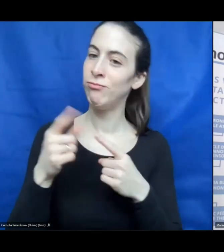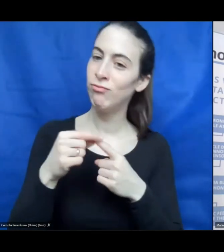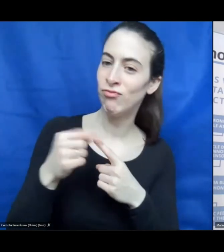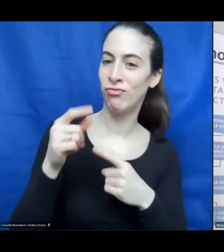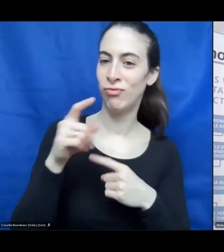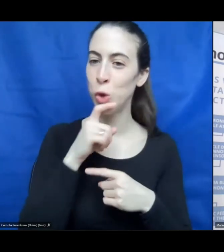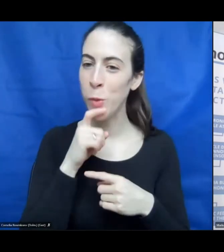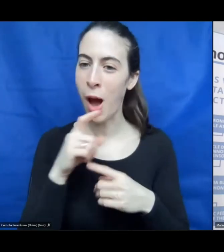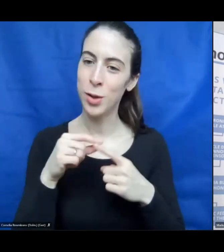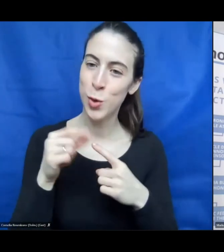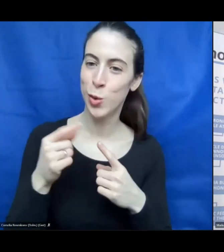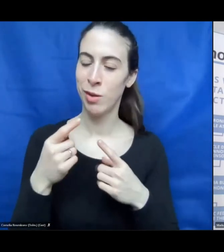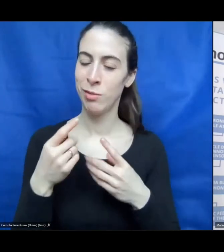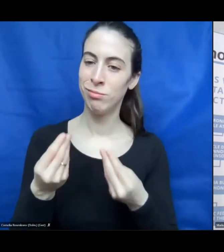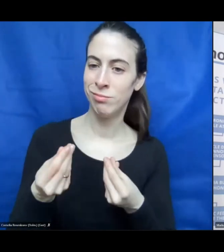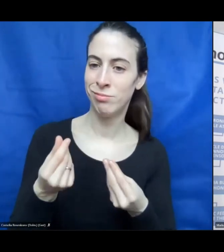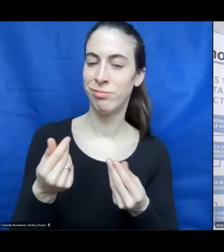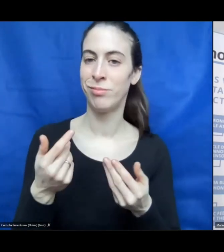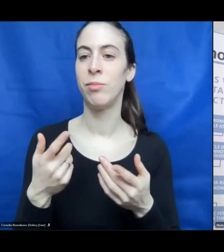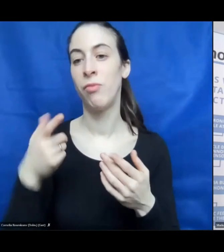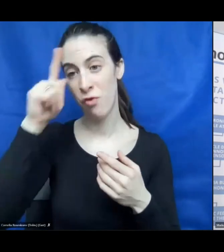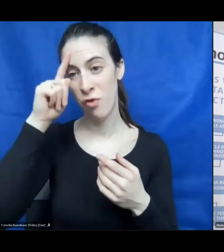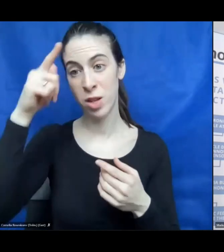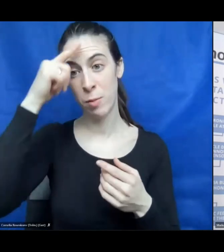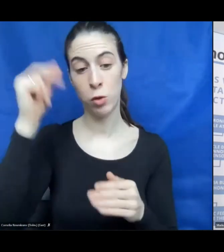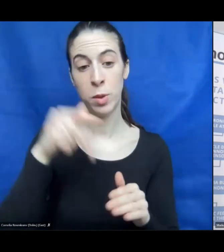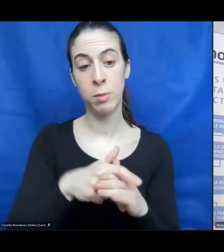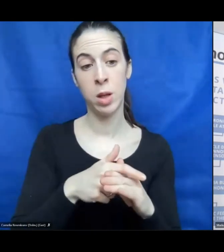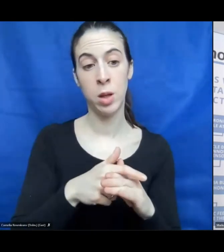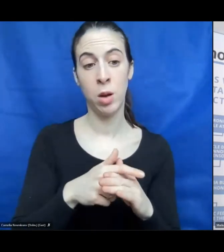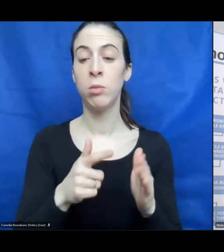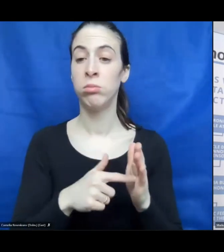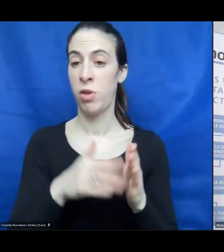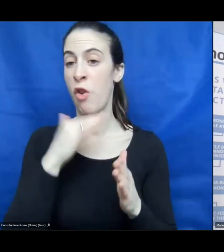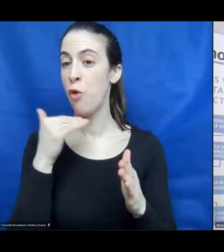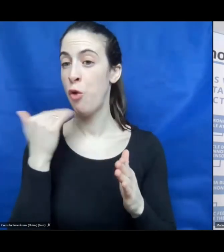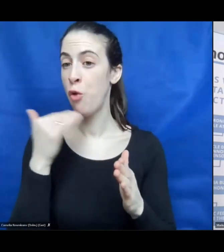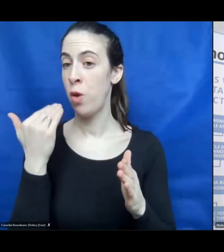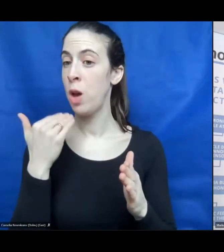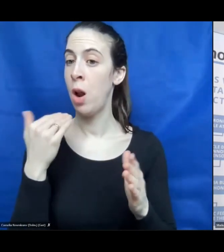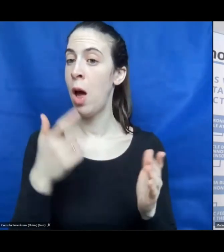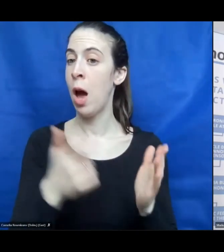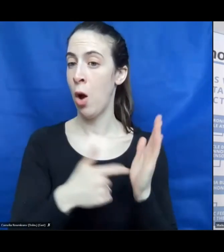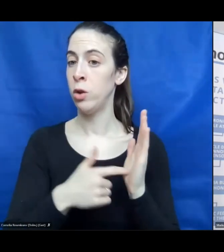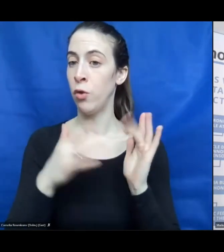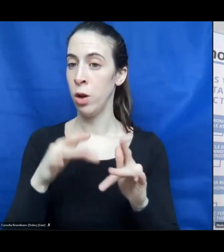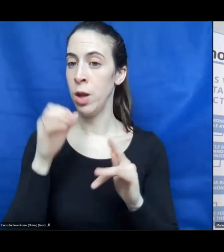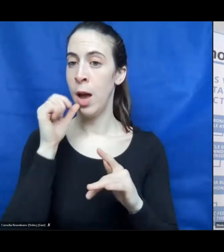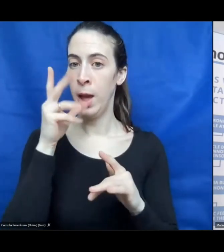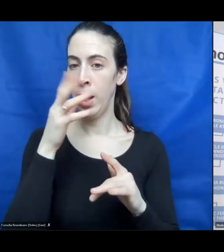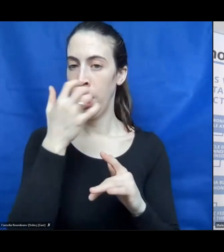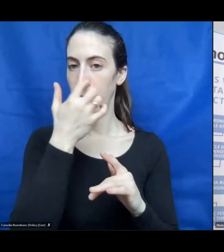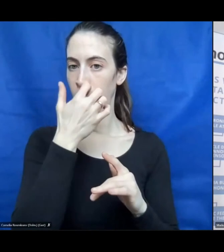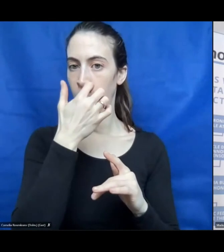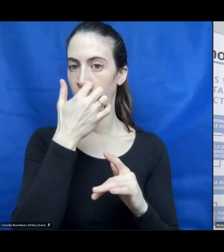we know people with disabilities have several challenges in your daily life. And we